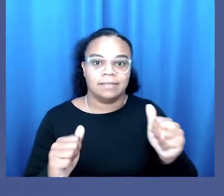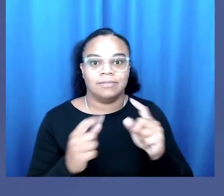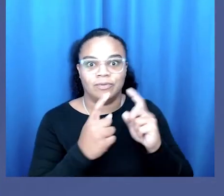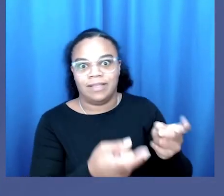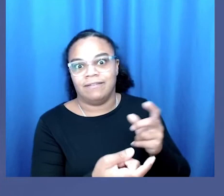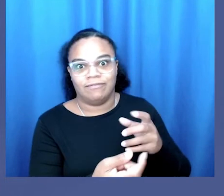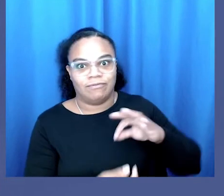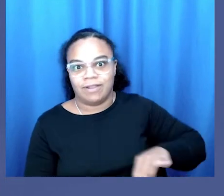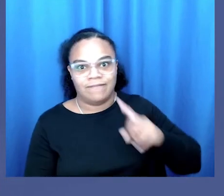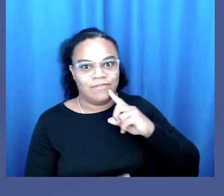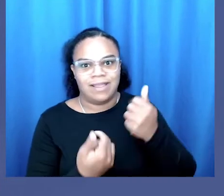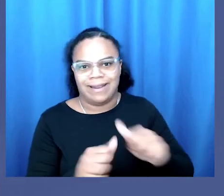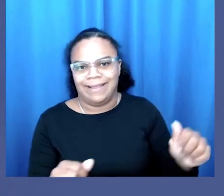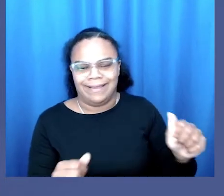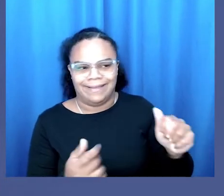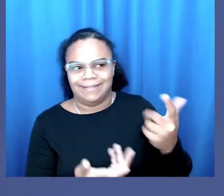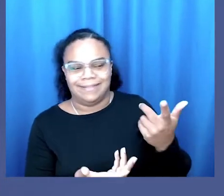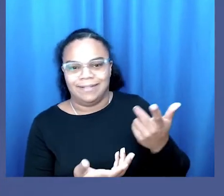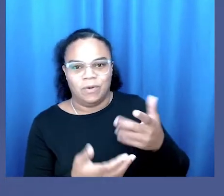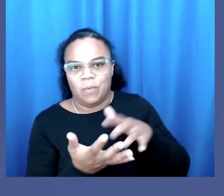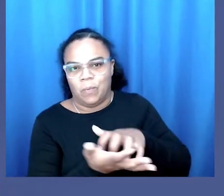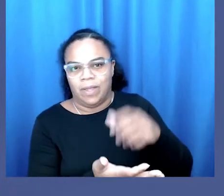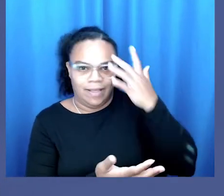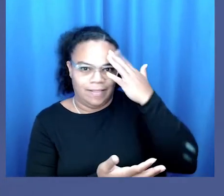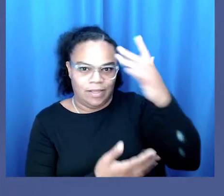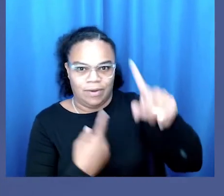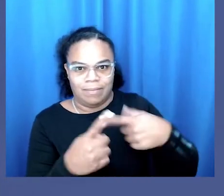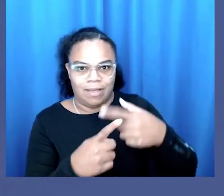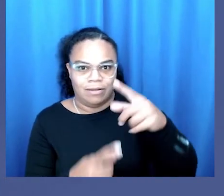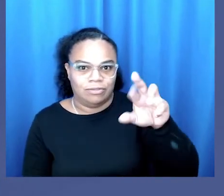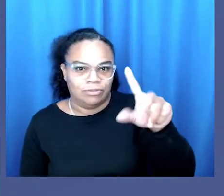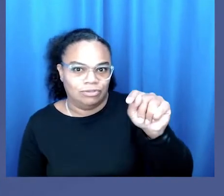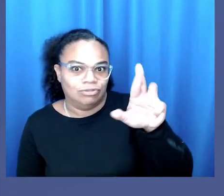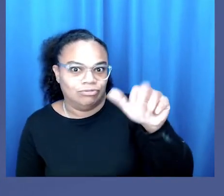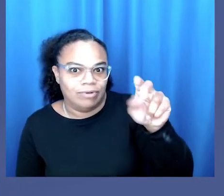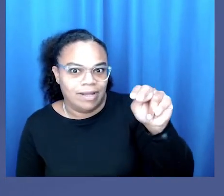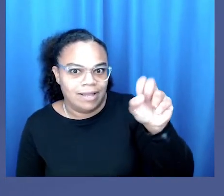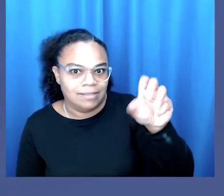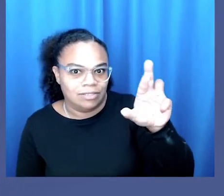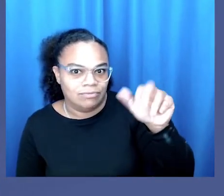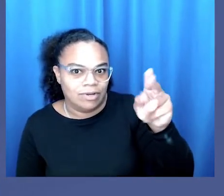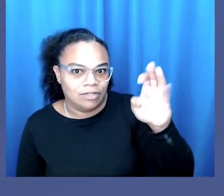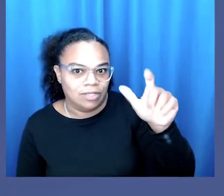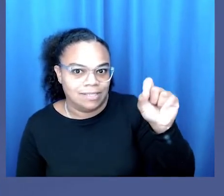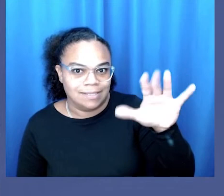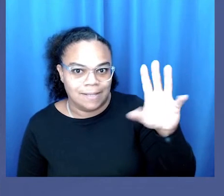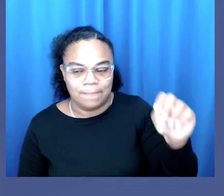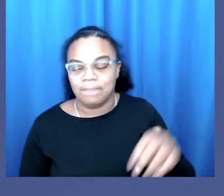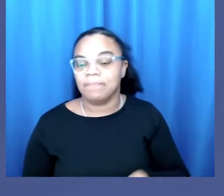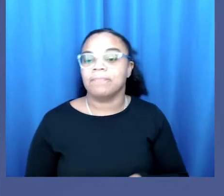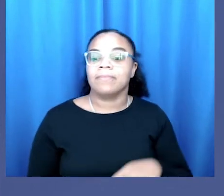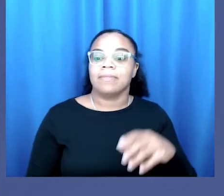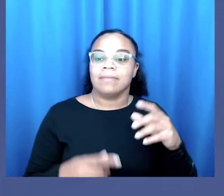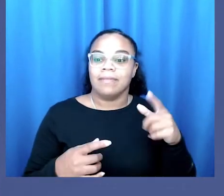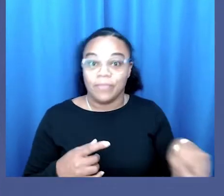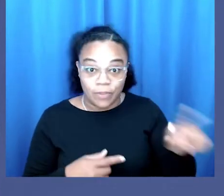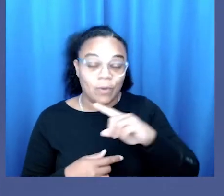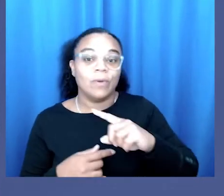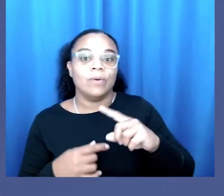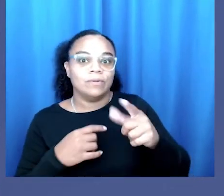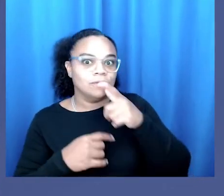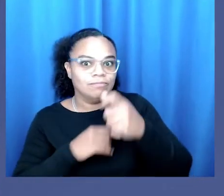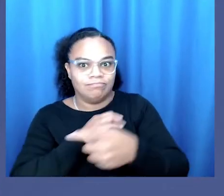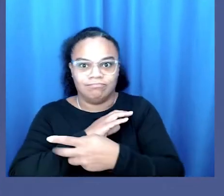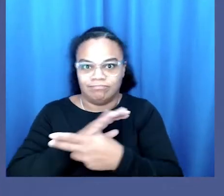attempt to give any credence to any half-baked theory of transracialism. Under an anglicratic racial or sexual caste or